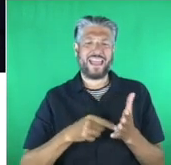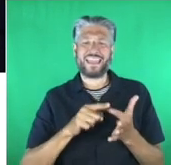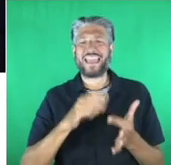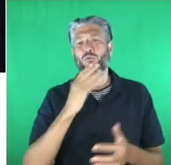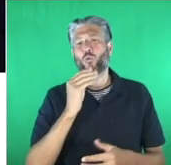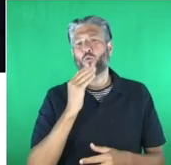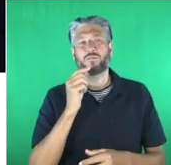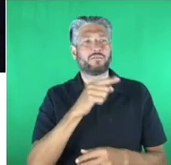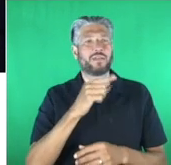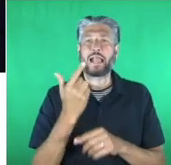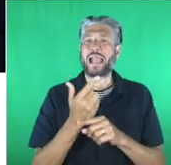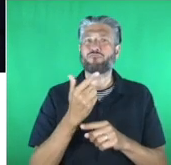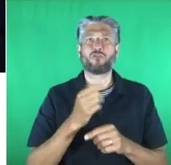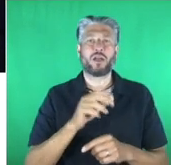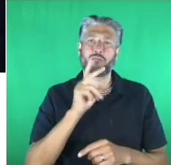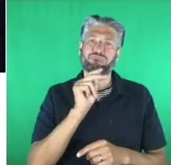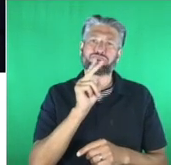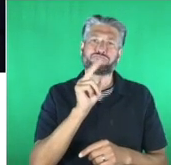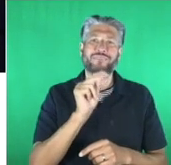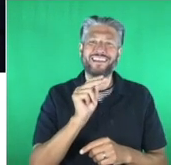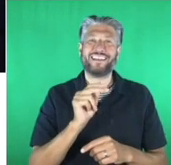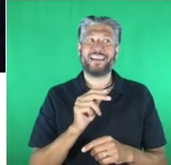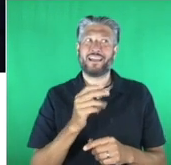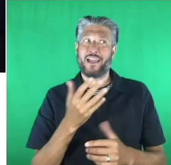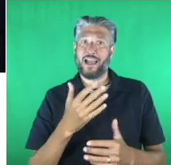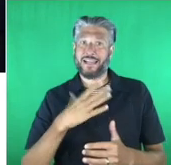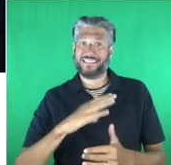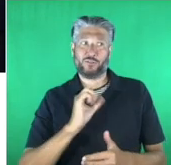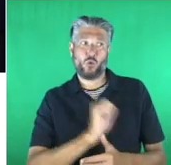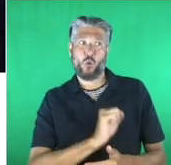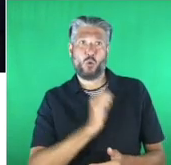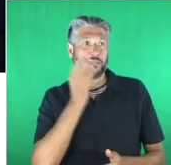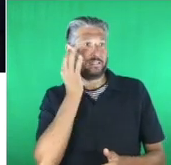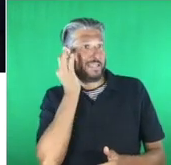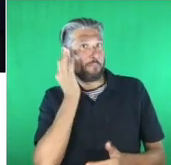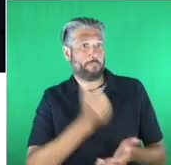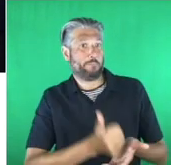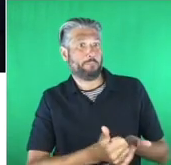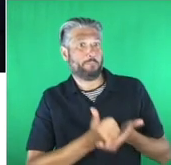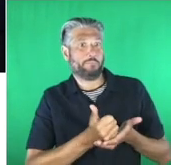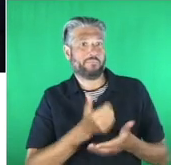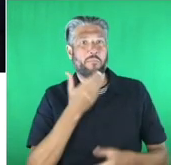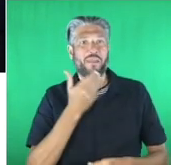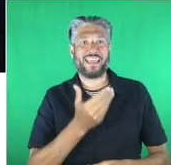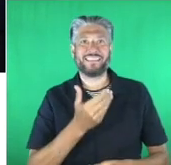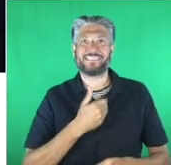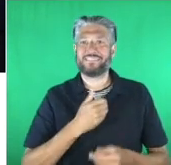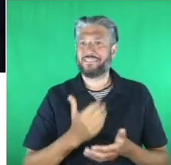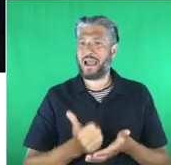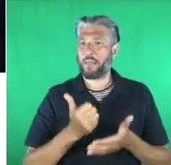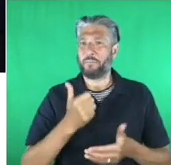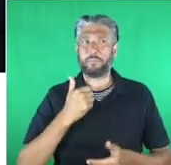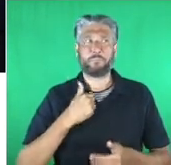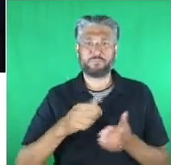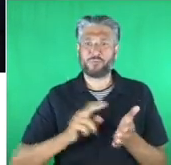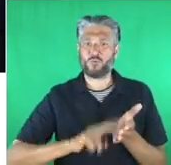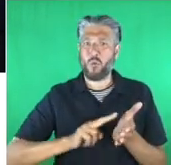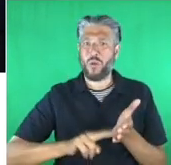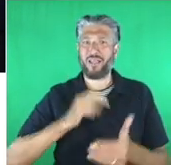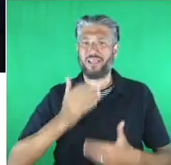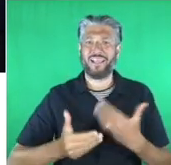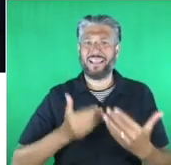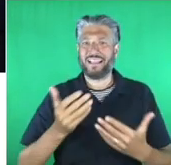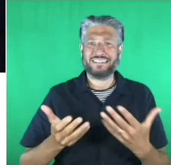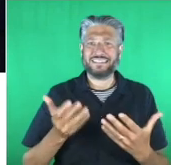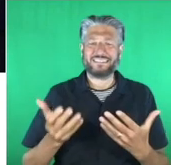I'm obviously going to be trying to take some top tips from you how to make this work and feel natural and normal slightly less stilted than it feels at the moment. Don't worry we'll get through it